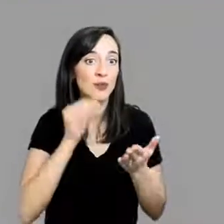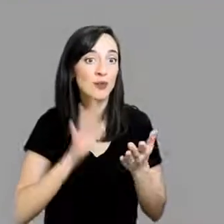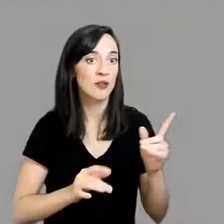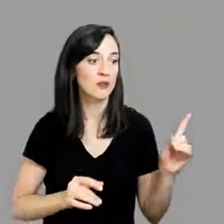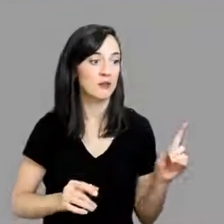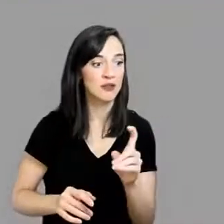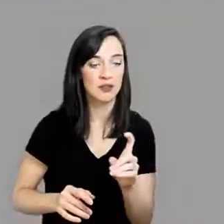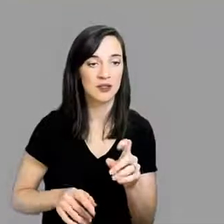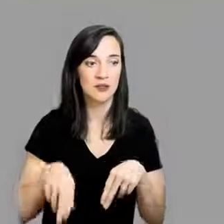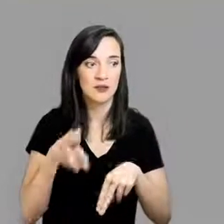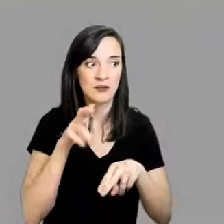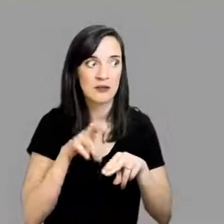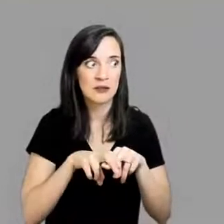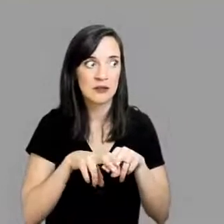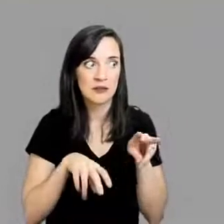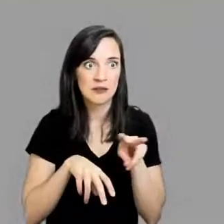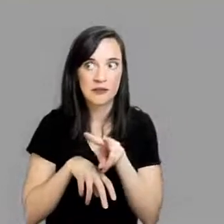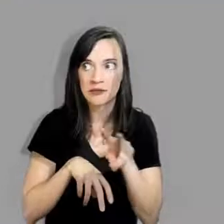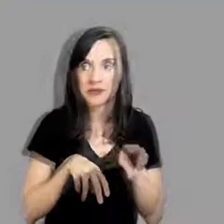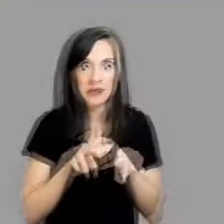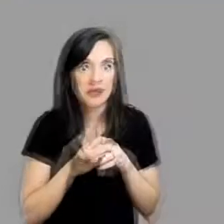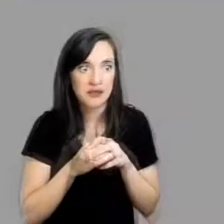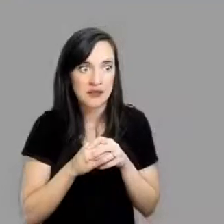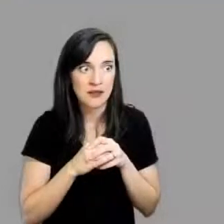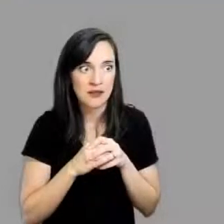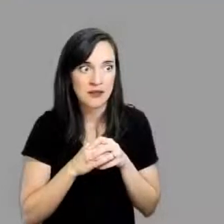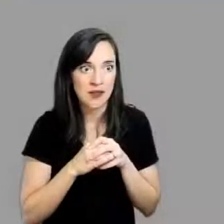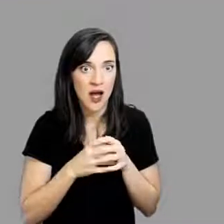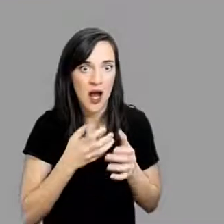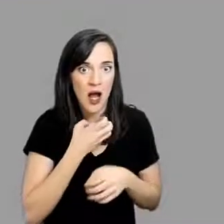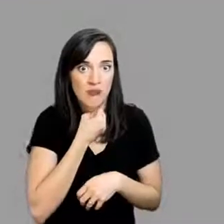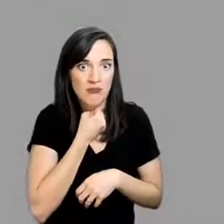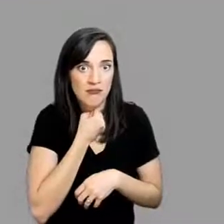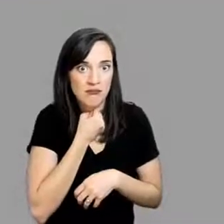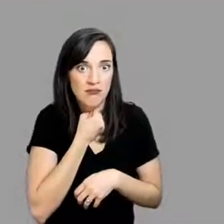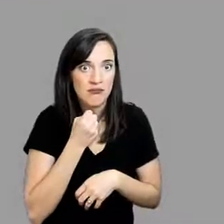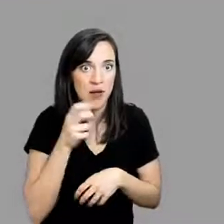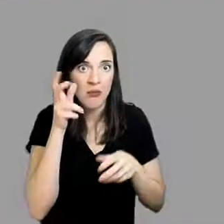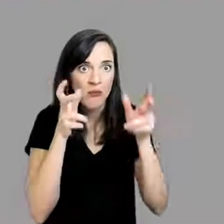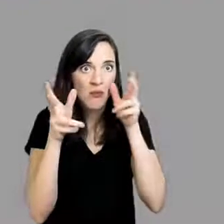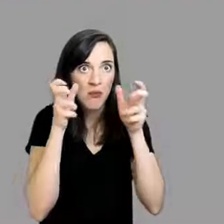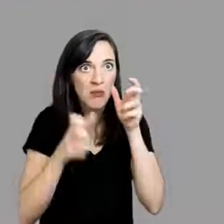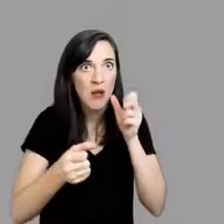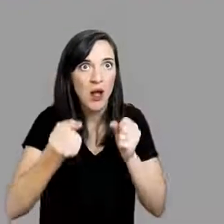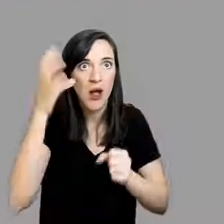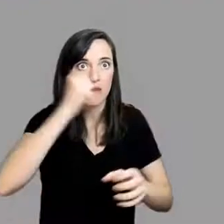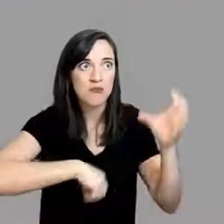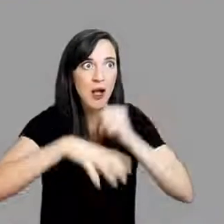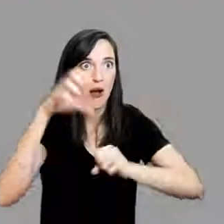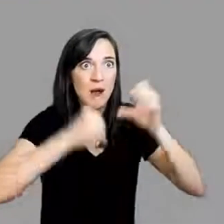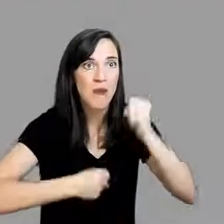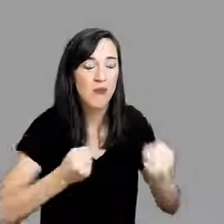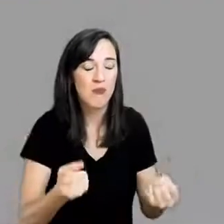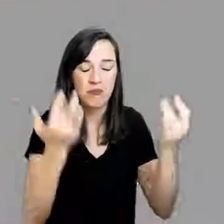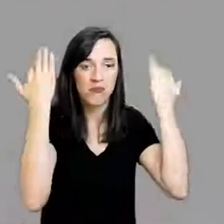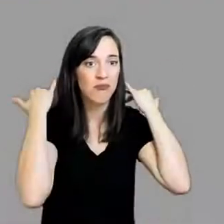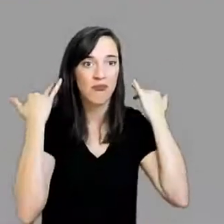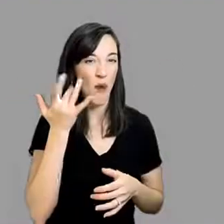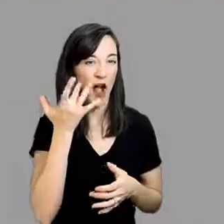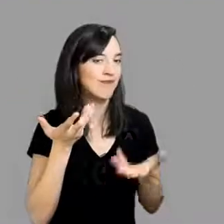Perhaps you have another student who would simply sit through the class and miss everything that was being said because they did not want to be labeled the deaf kid.